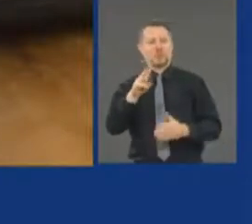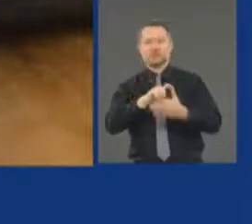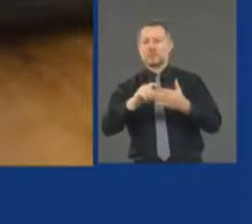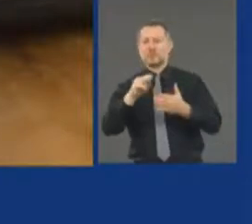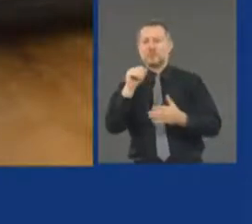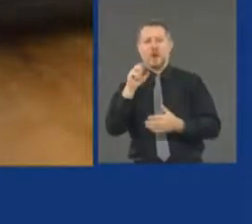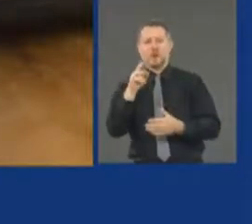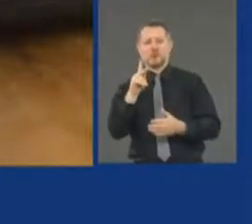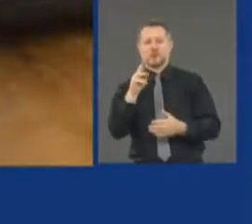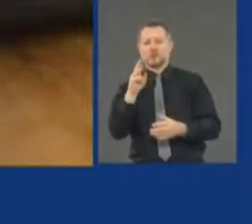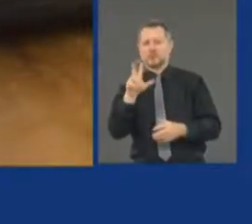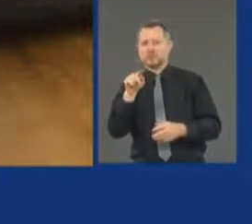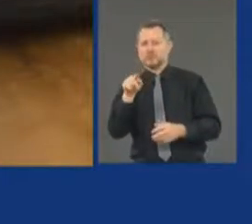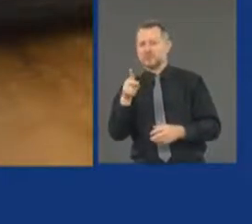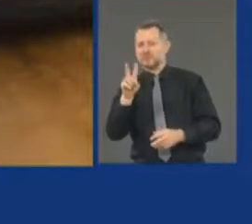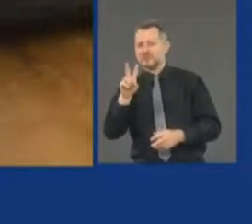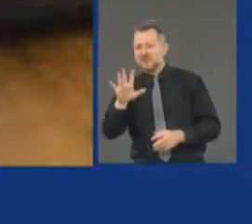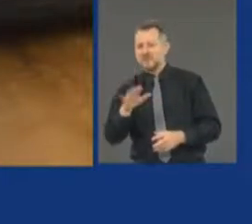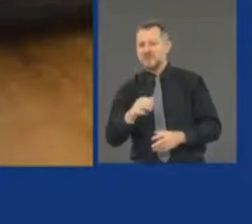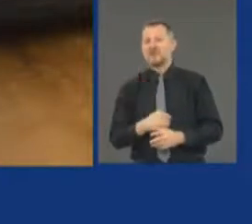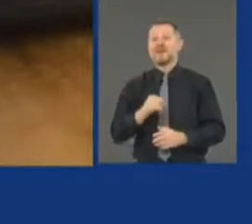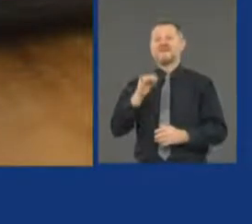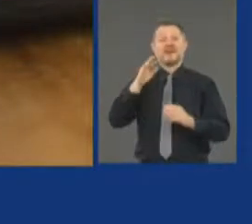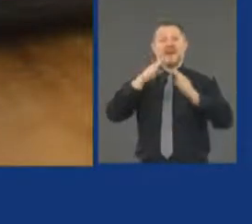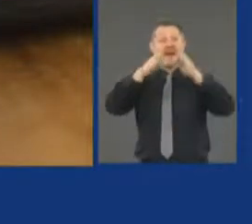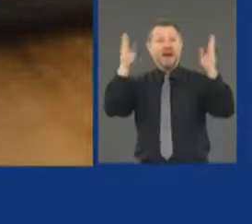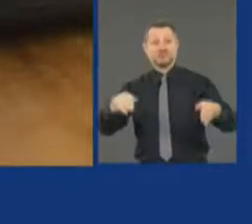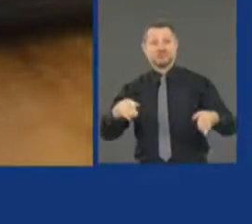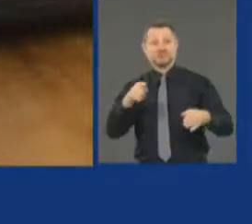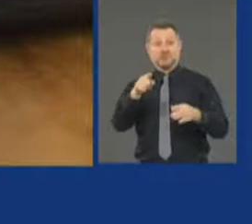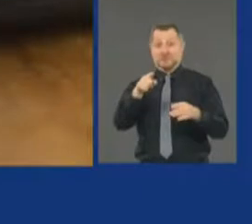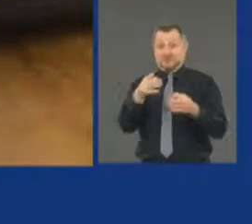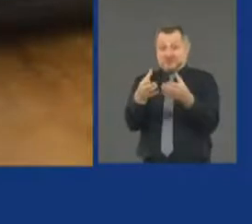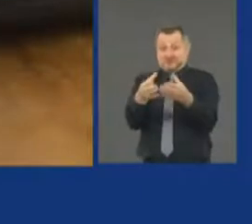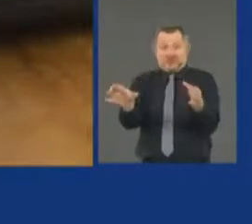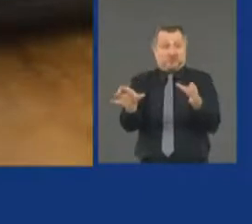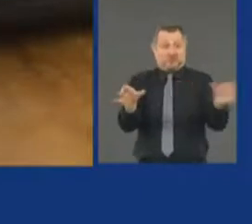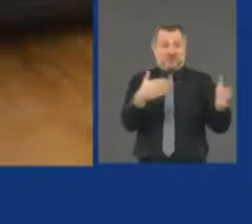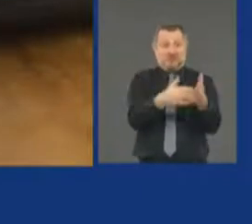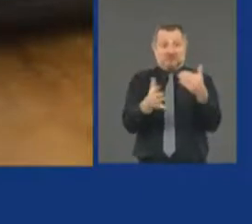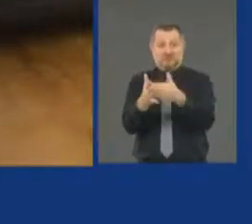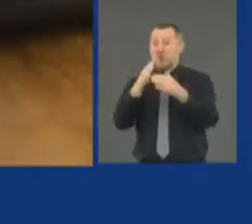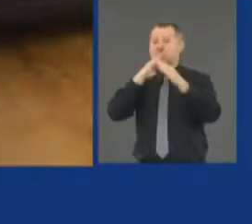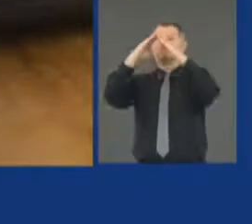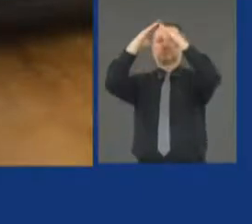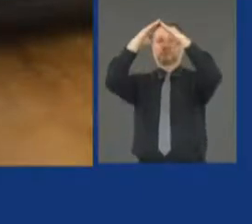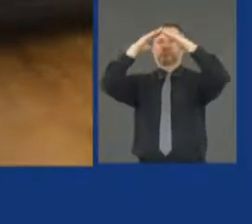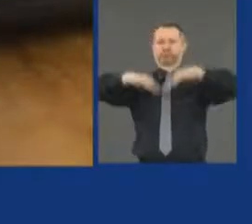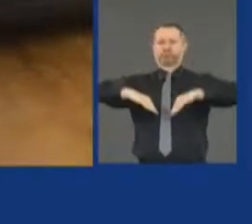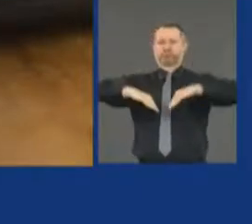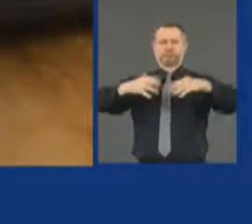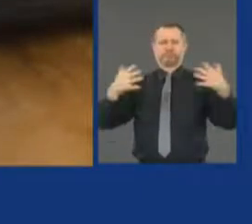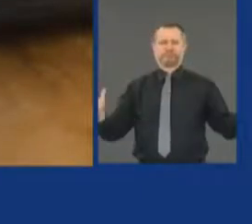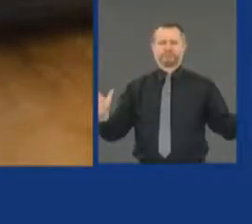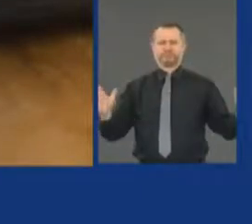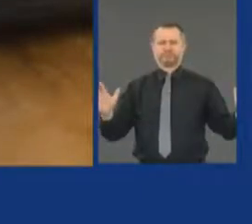a house be divided against itself, that house cannot stand. That was Mark 3,